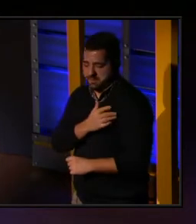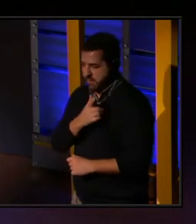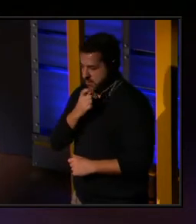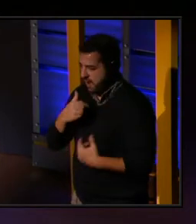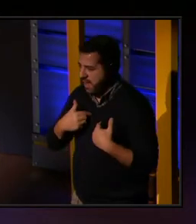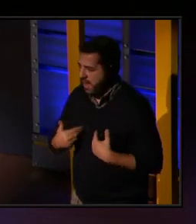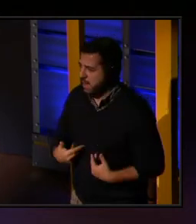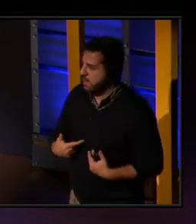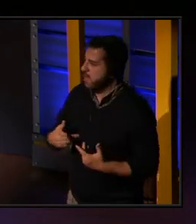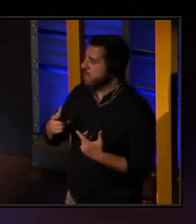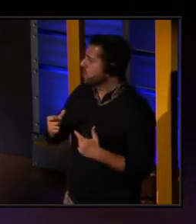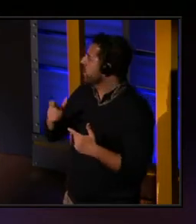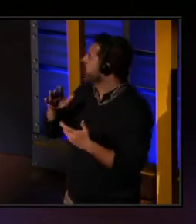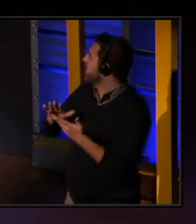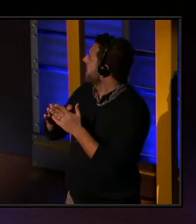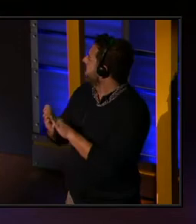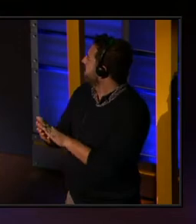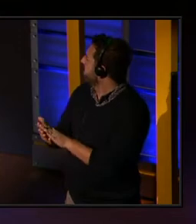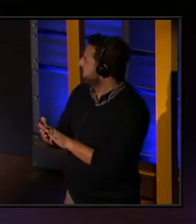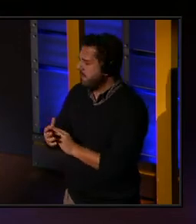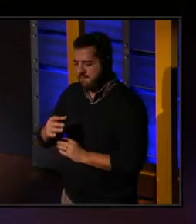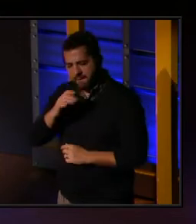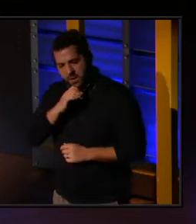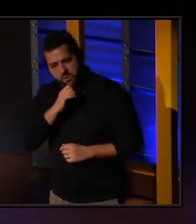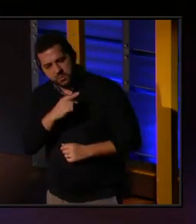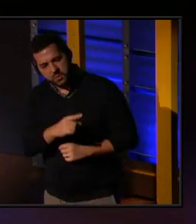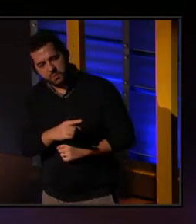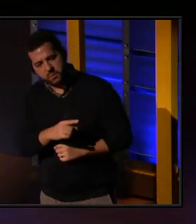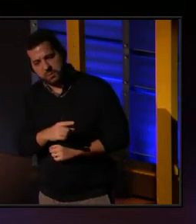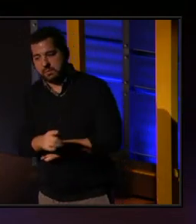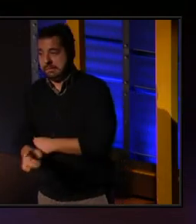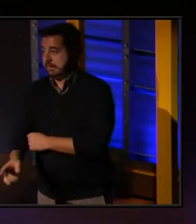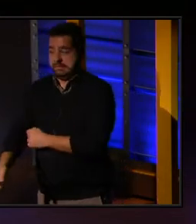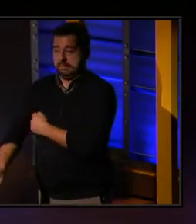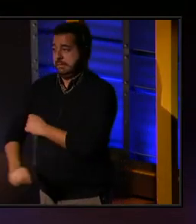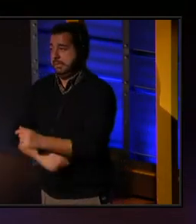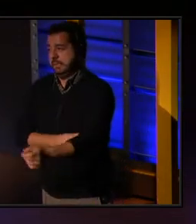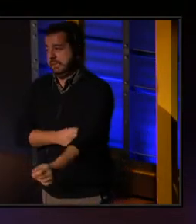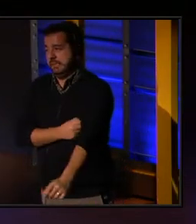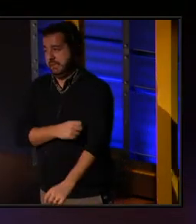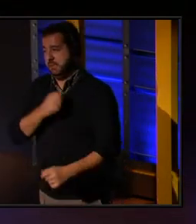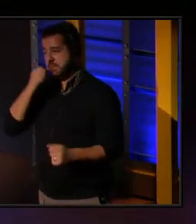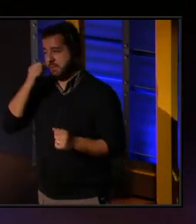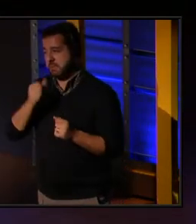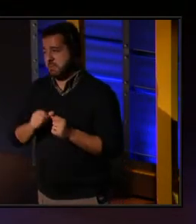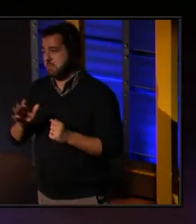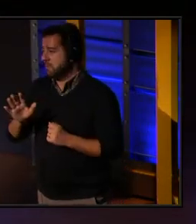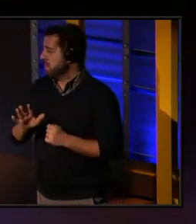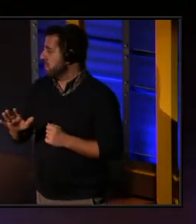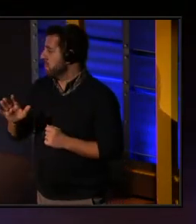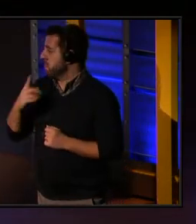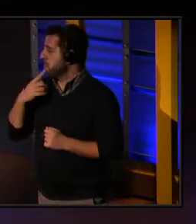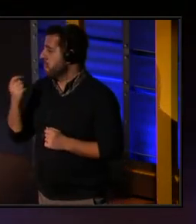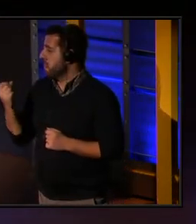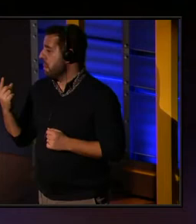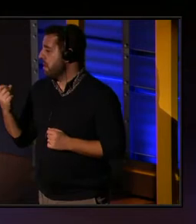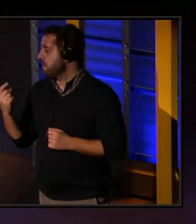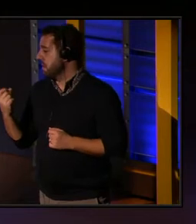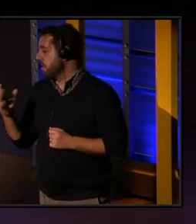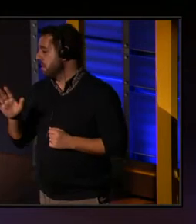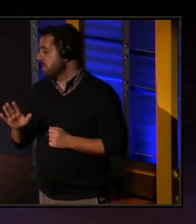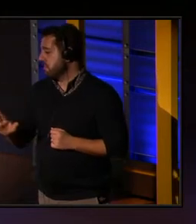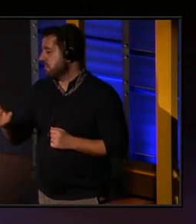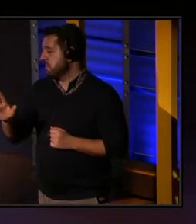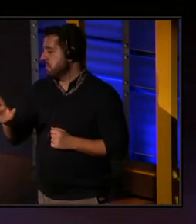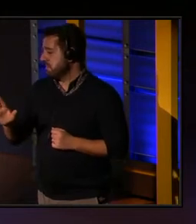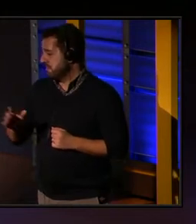and who we're going to be. How old were you? That I don't remember, but maybe I was 11, something like